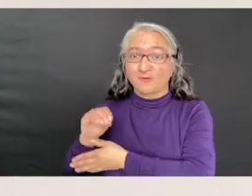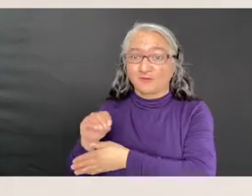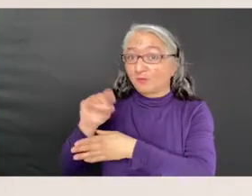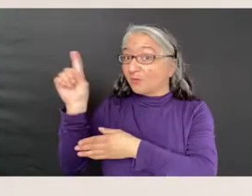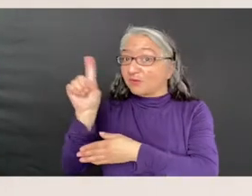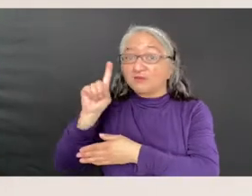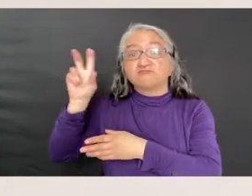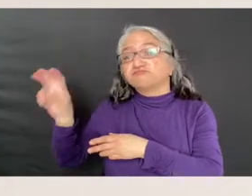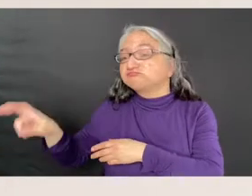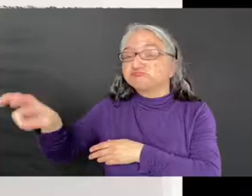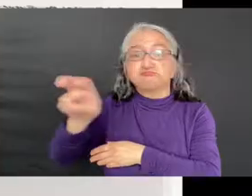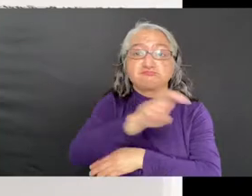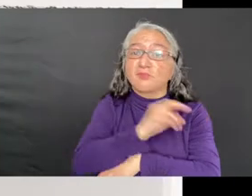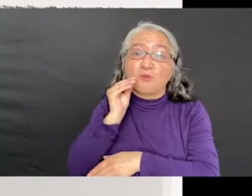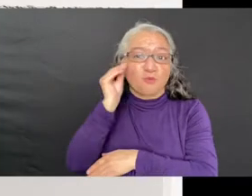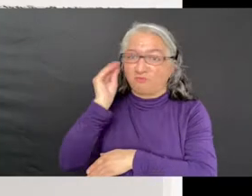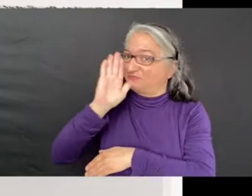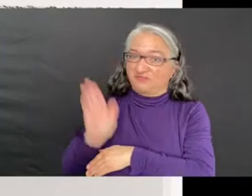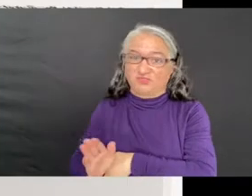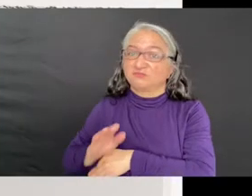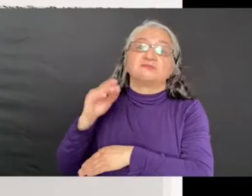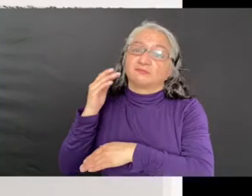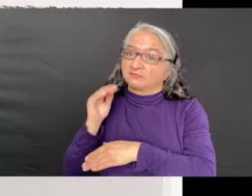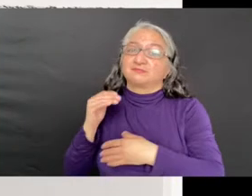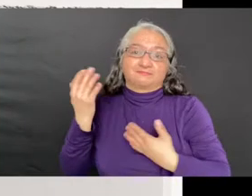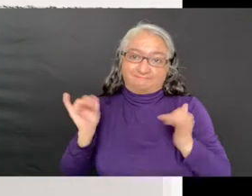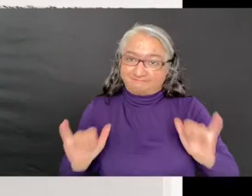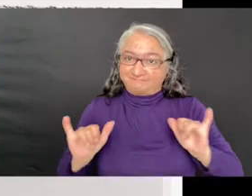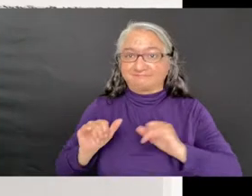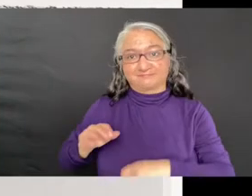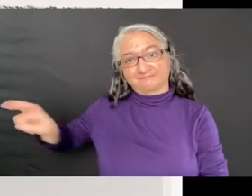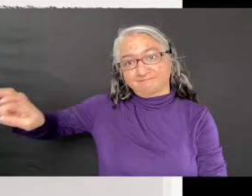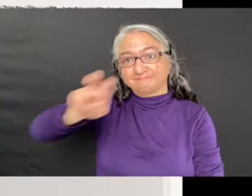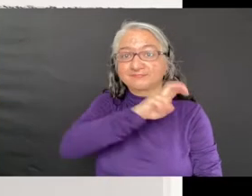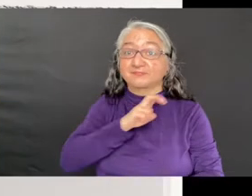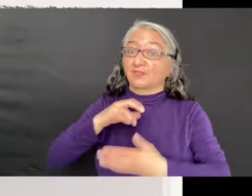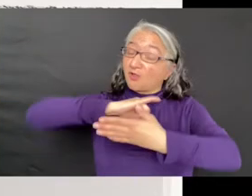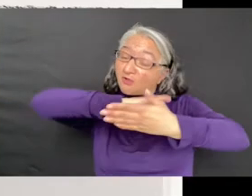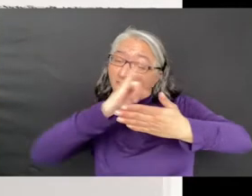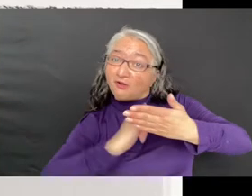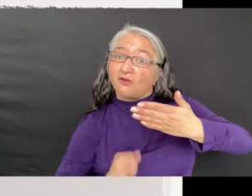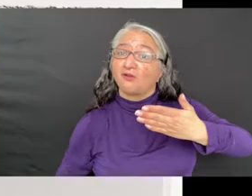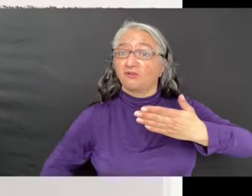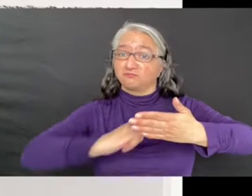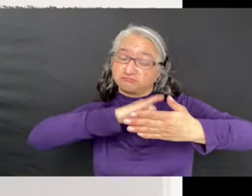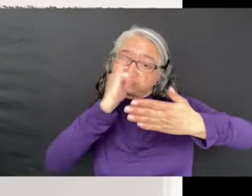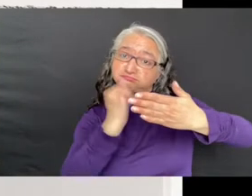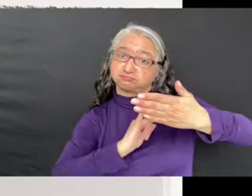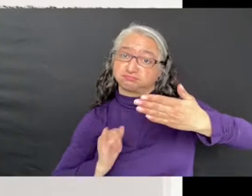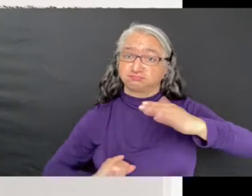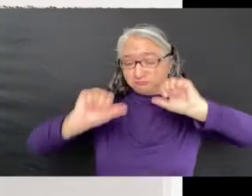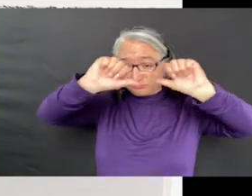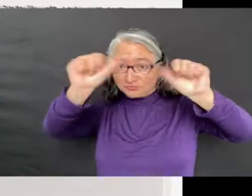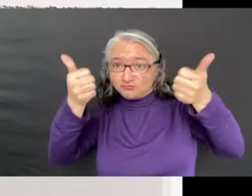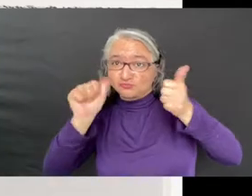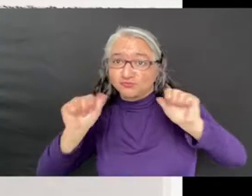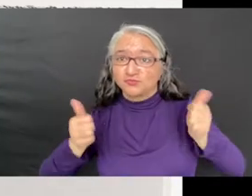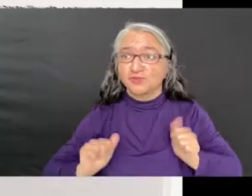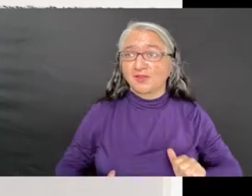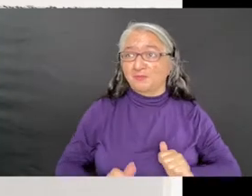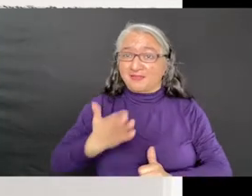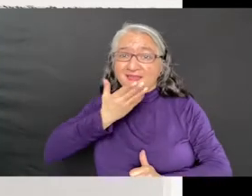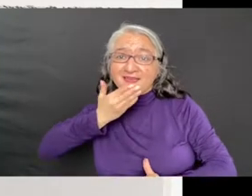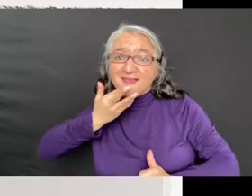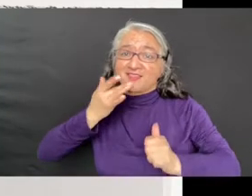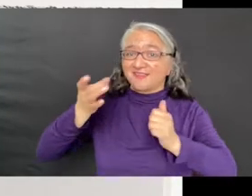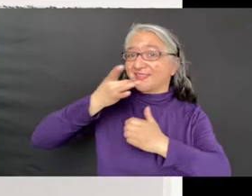Each of her pieces is lush and rich and meticulously rendered in terms of shape, color, and quality